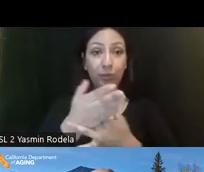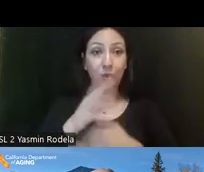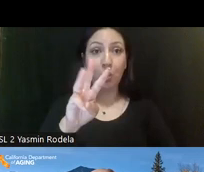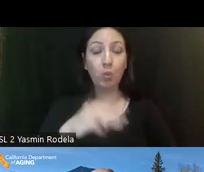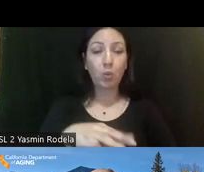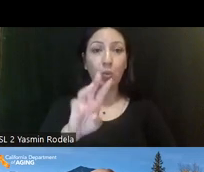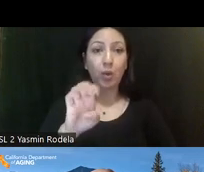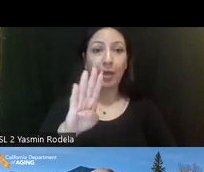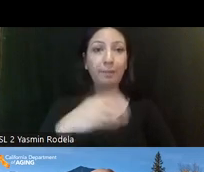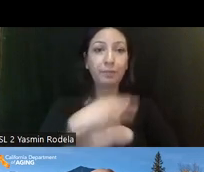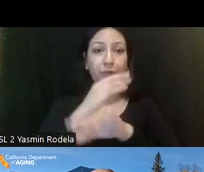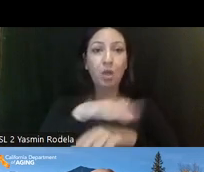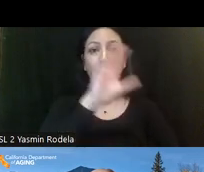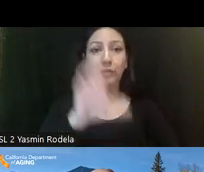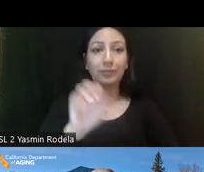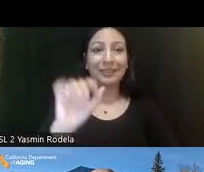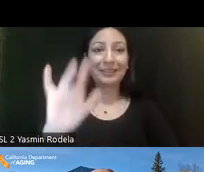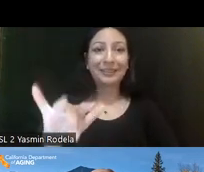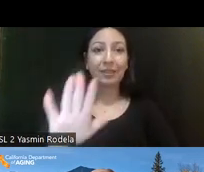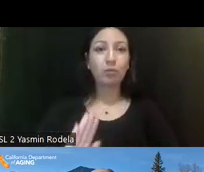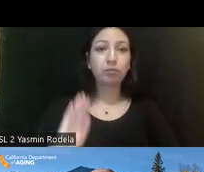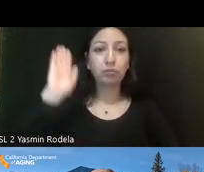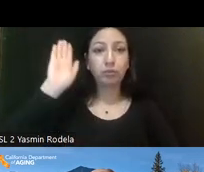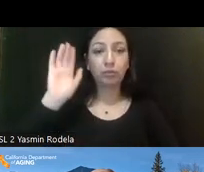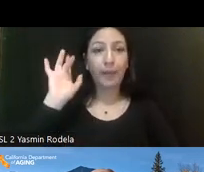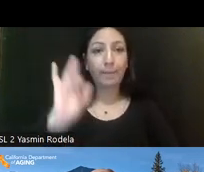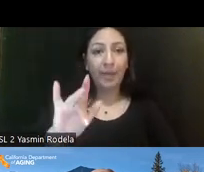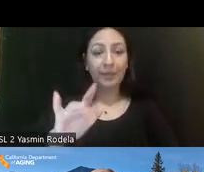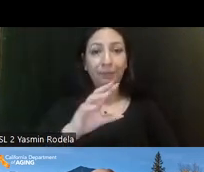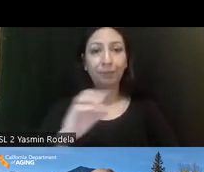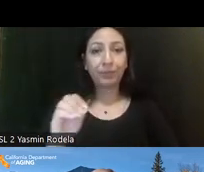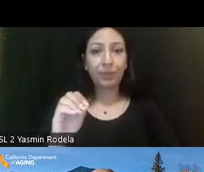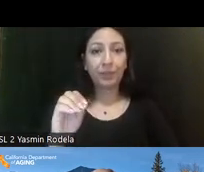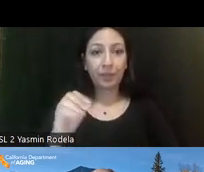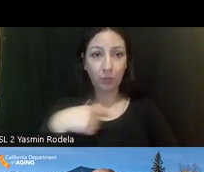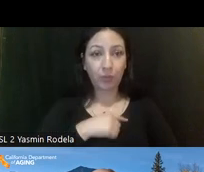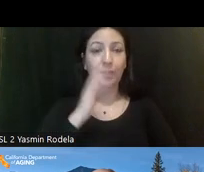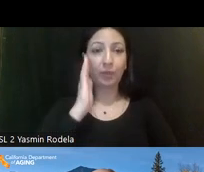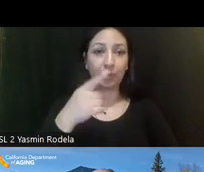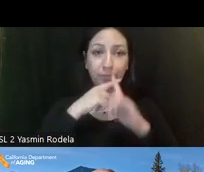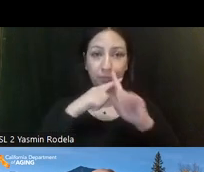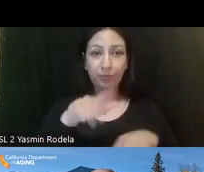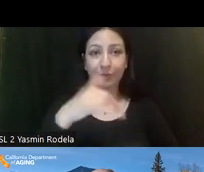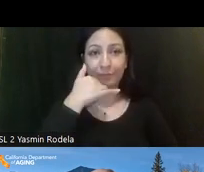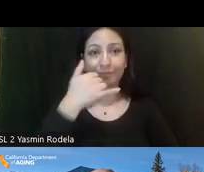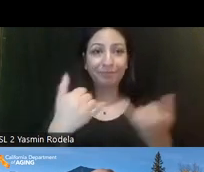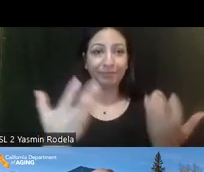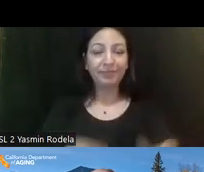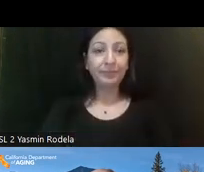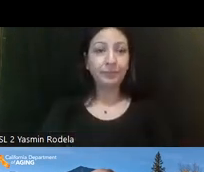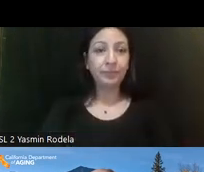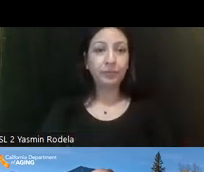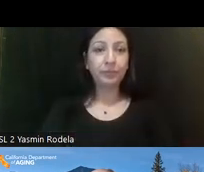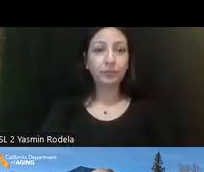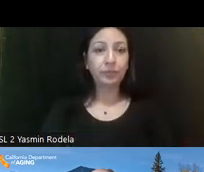in the Zoom can click their raised hand button and we will unmute your line. And of course, you